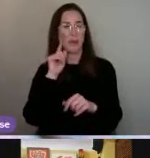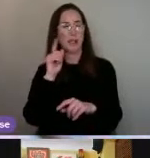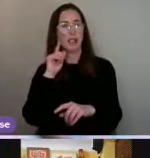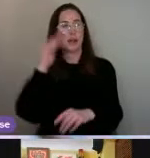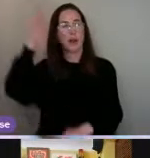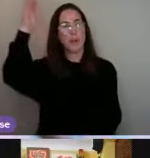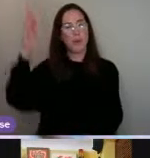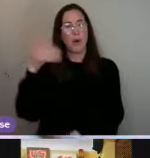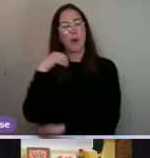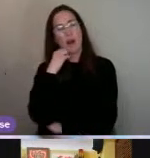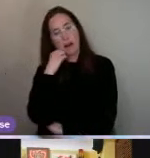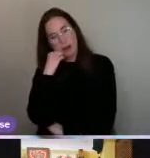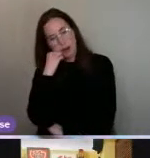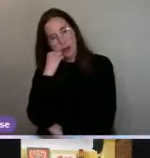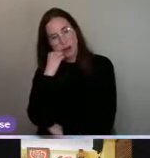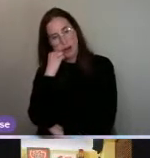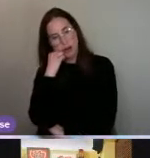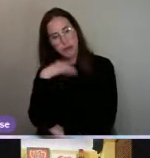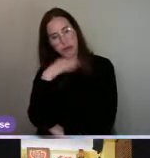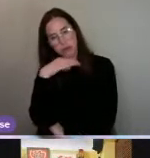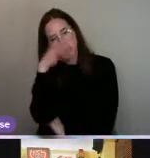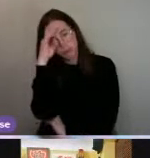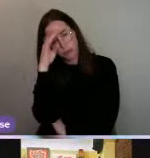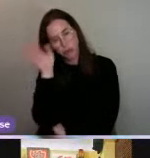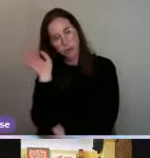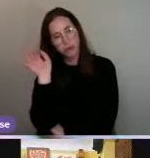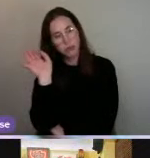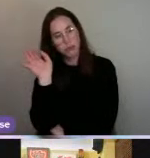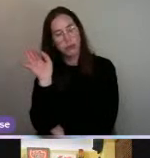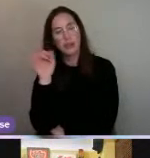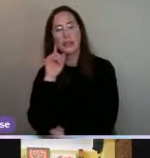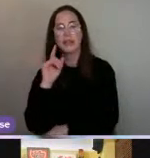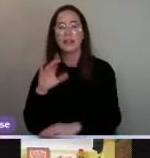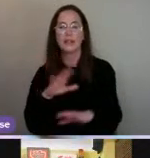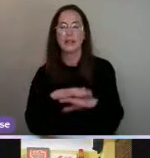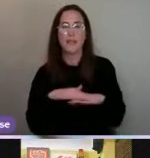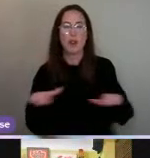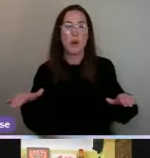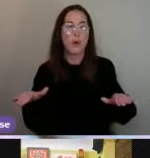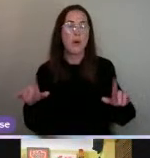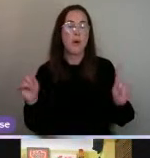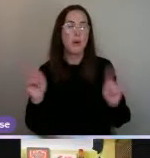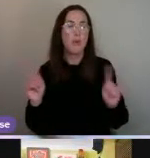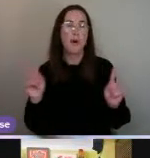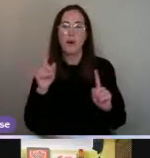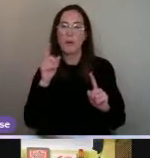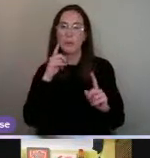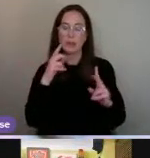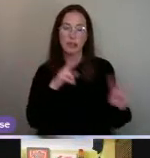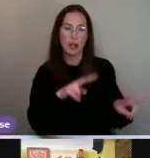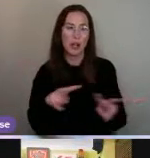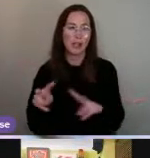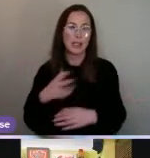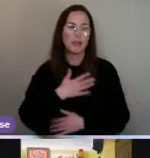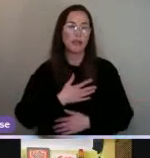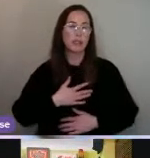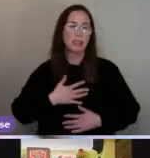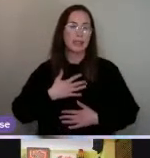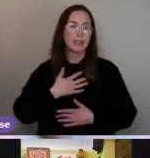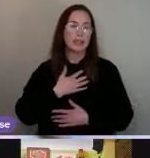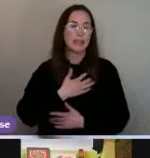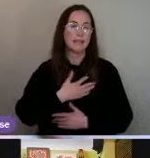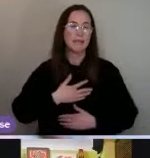the wall and you just had enough. It was just that, really. The floor below was kind of looking at grief, like losing